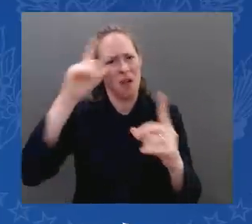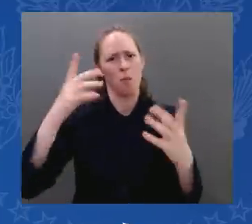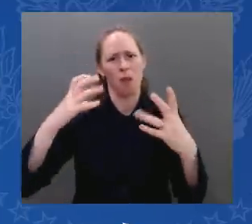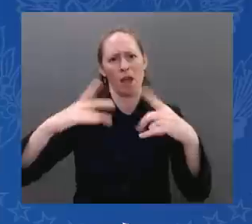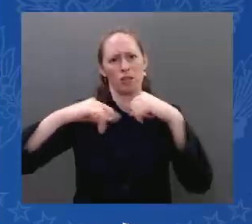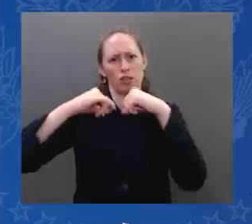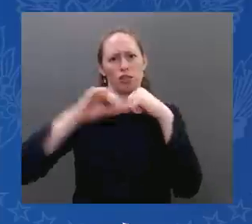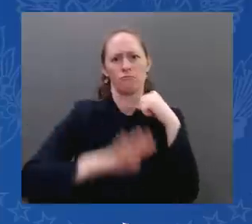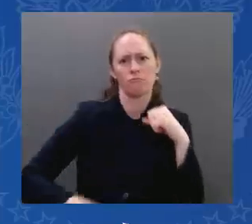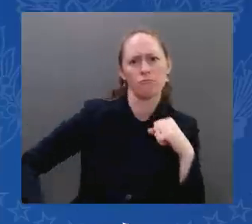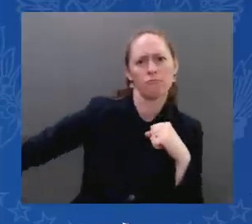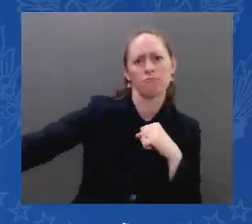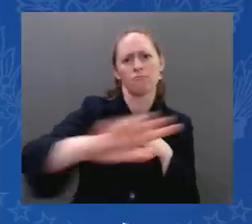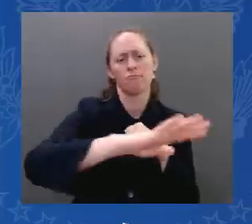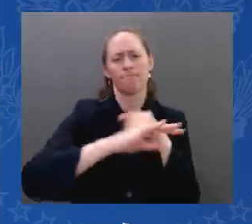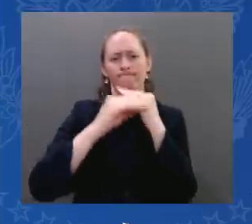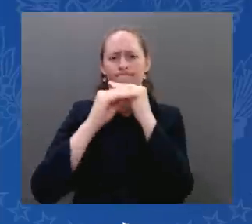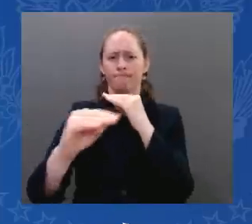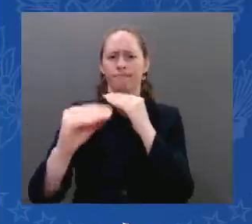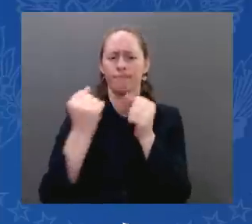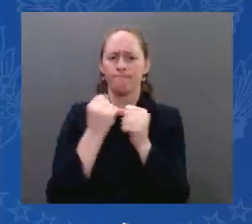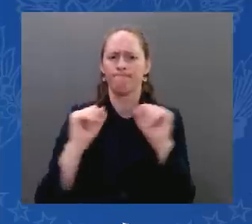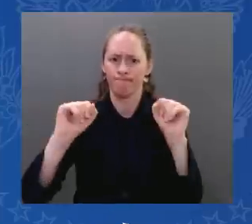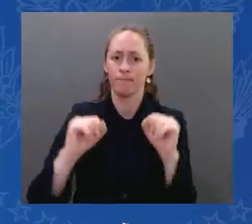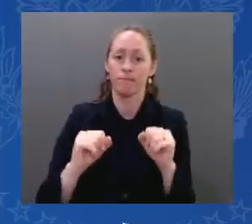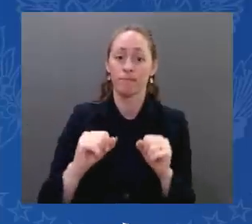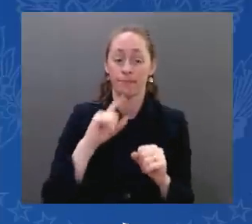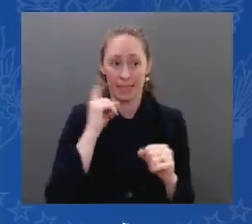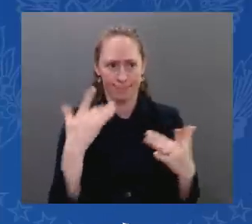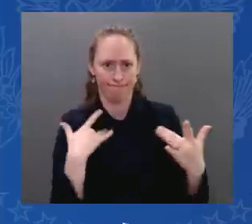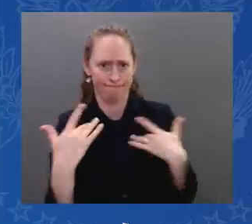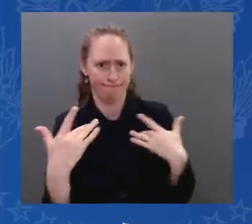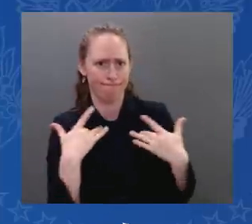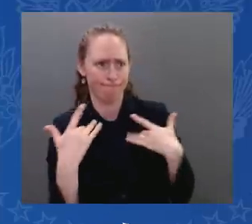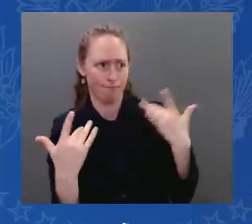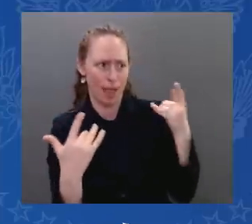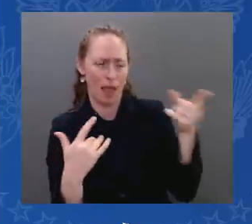Iran's regime and the terror policy they bring to the table.